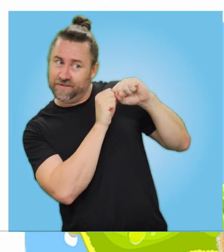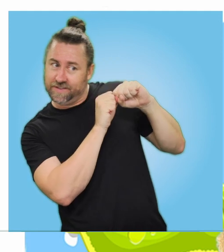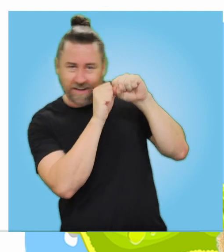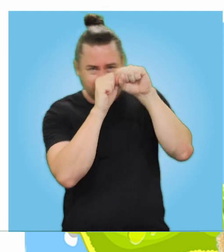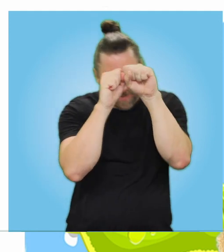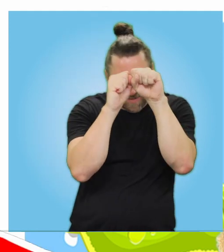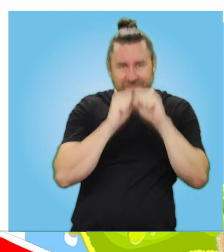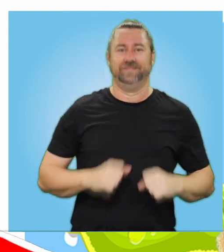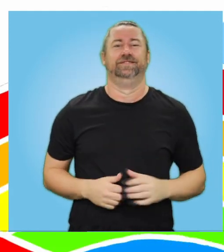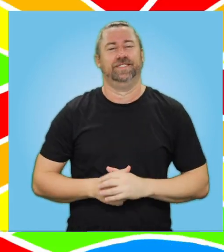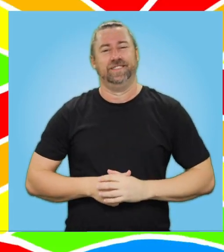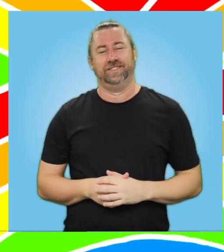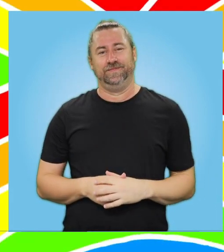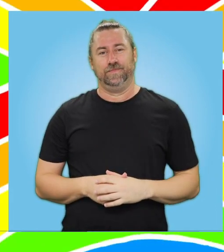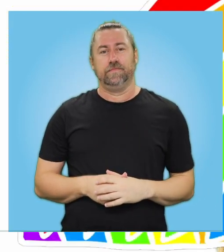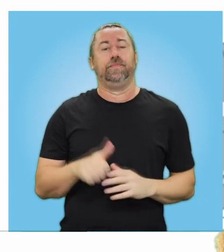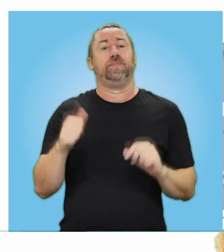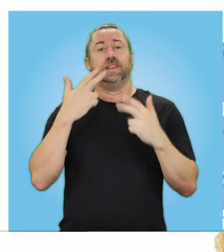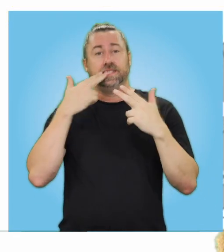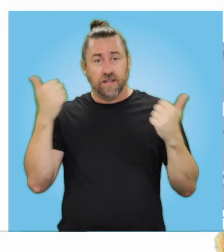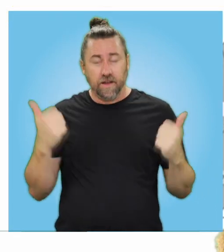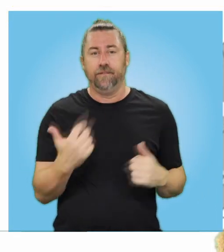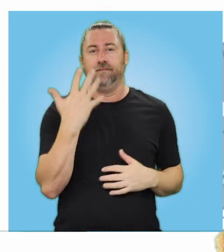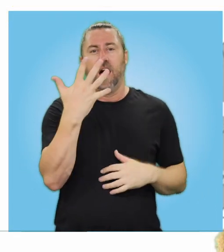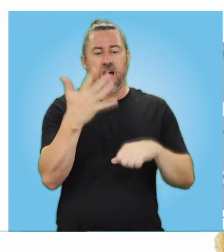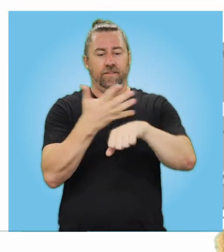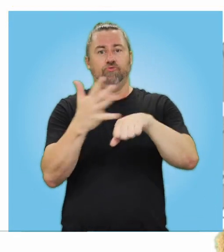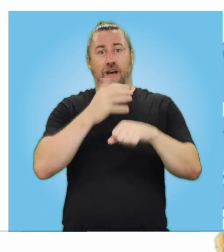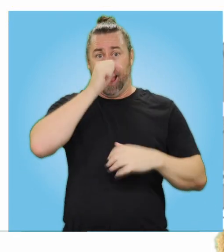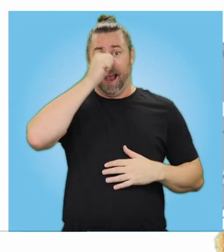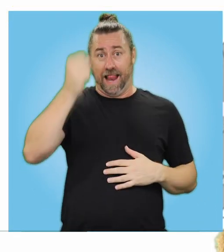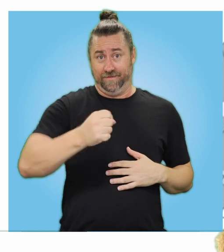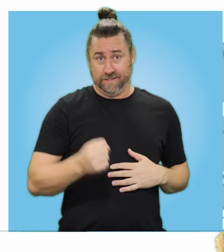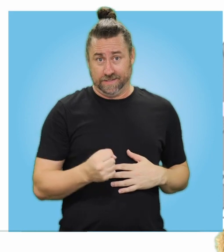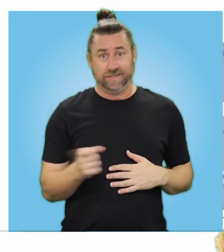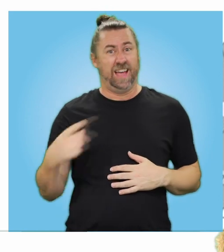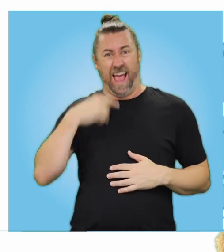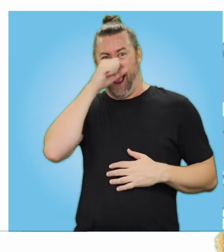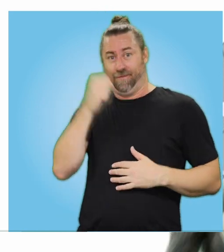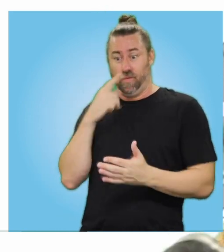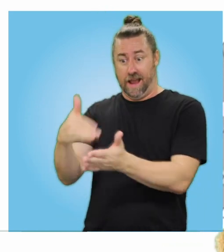of sight. This song is called Five Grey Elephants. I'm going to grab the help of Mr. Elephant down here.